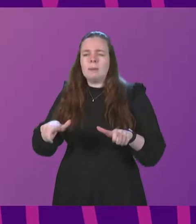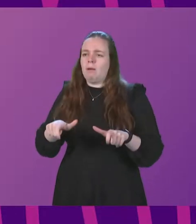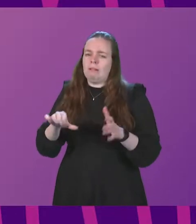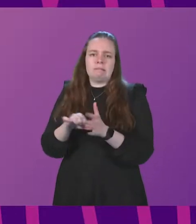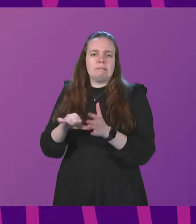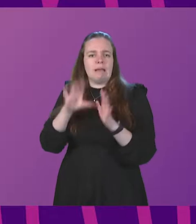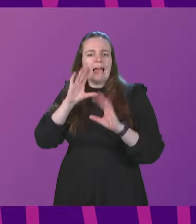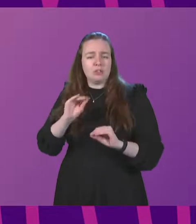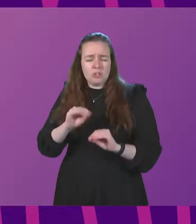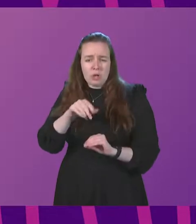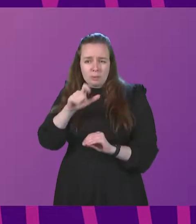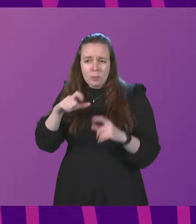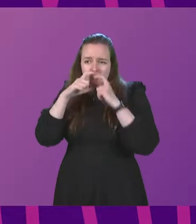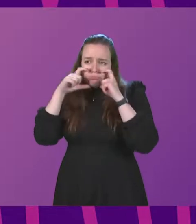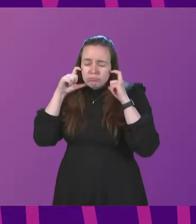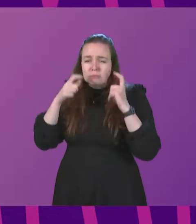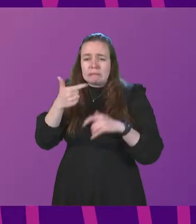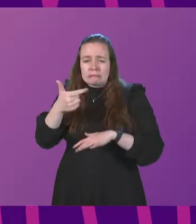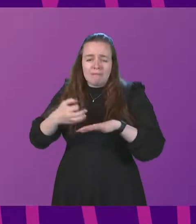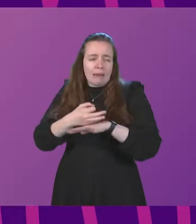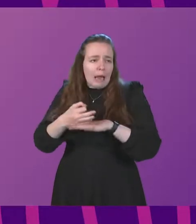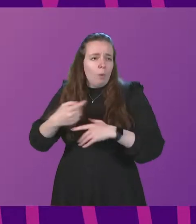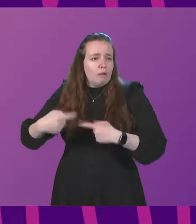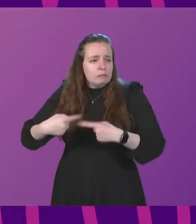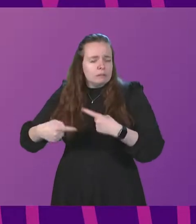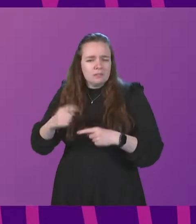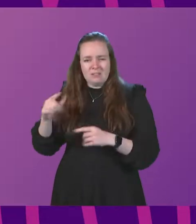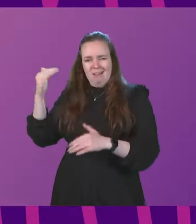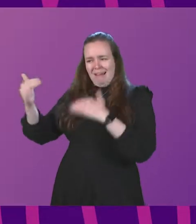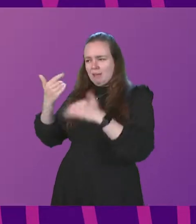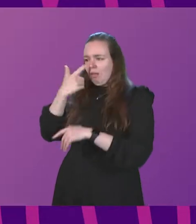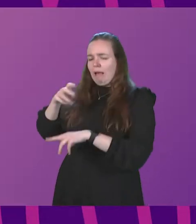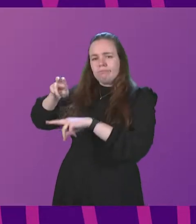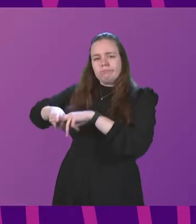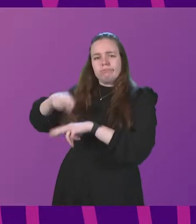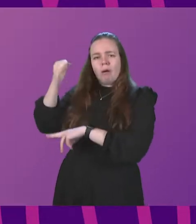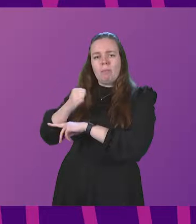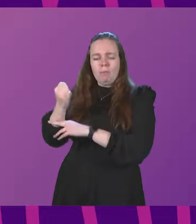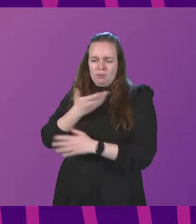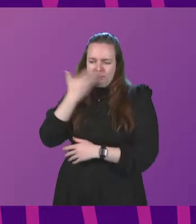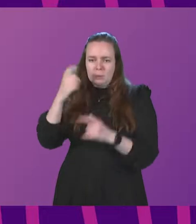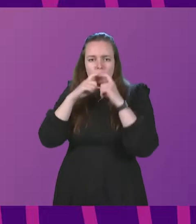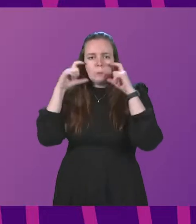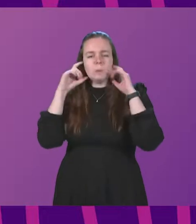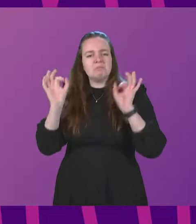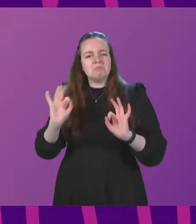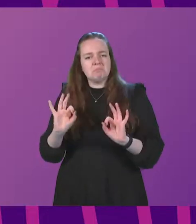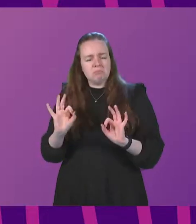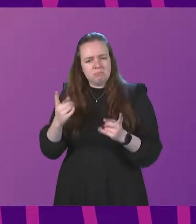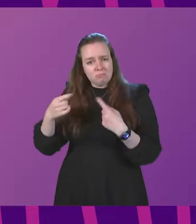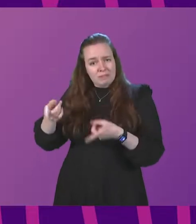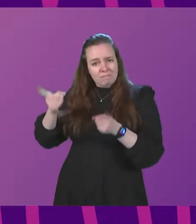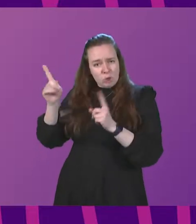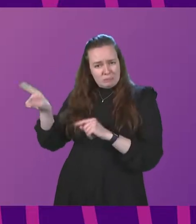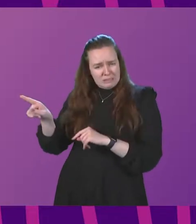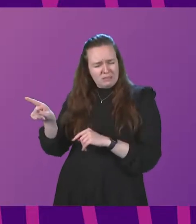Pupils are wearing their masks for seven hours a day, while adults can sit in a pub freely without a face covering. Does the First Minister